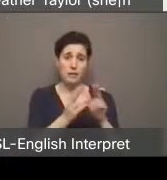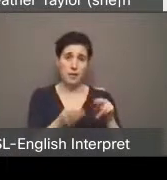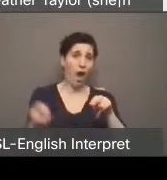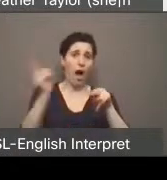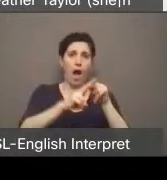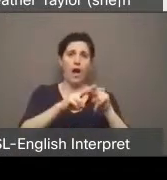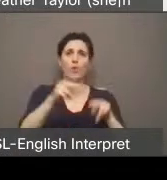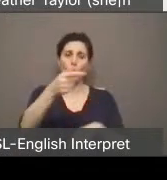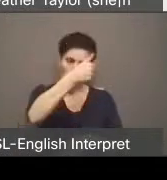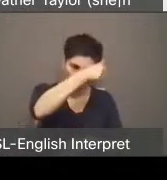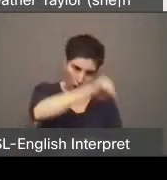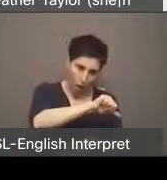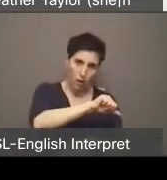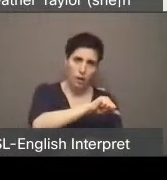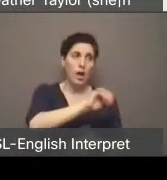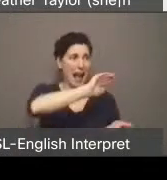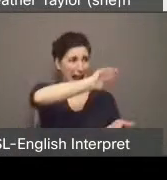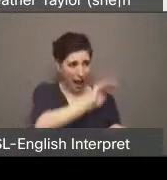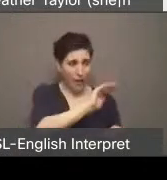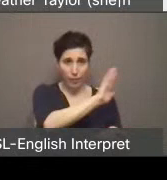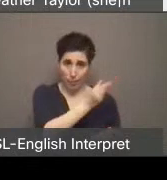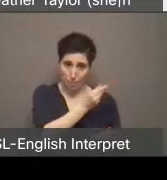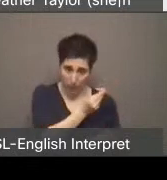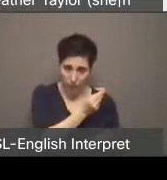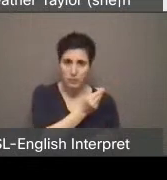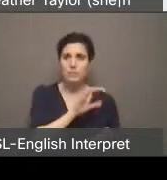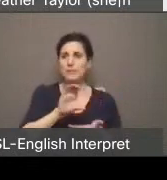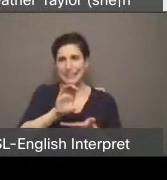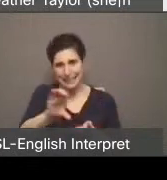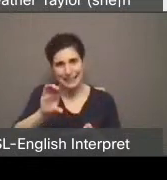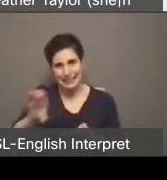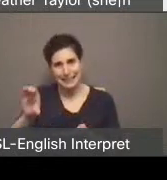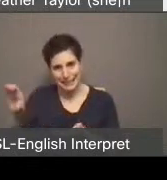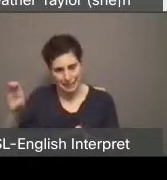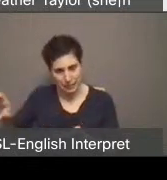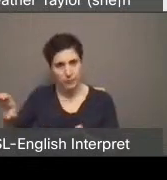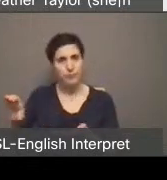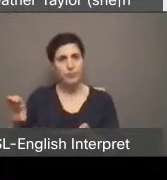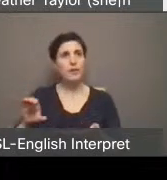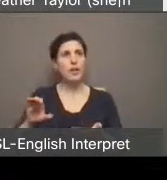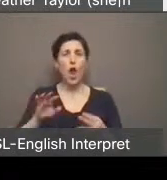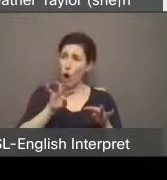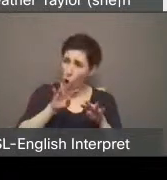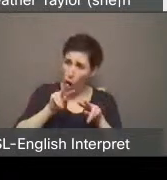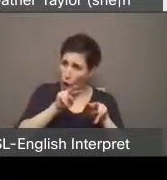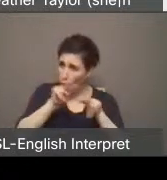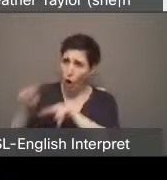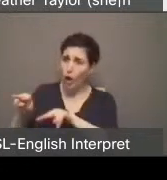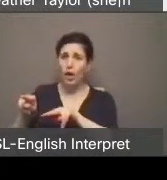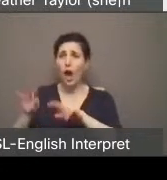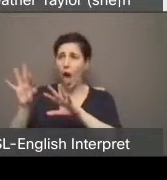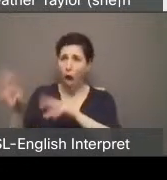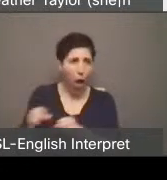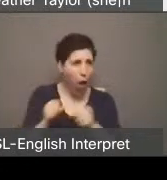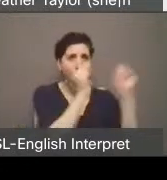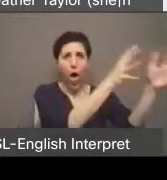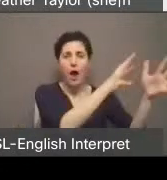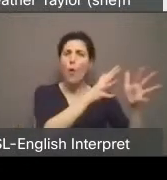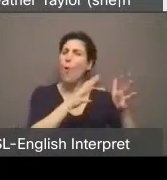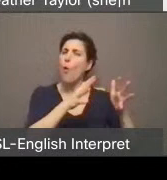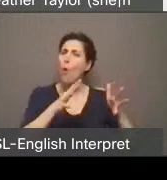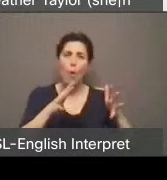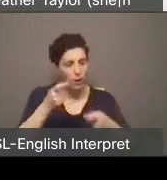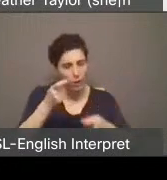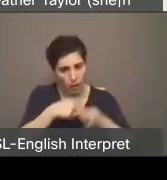spend that money actually addressing the city's inequities. Make our city known not for violent evictions in a housing crisis, but for ending